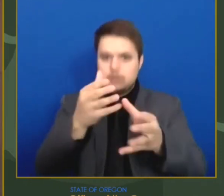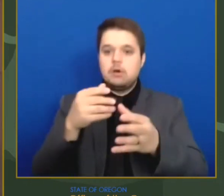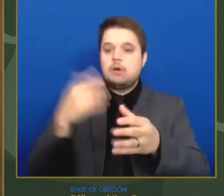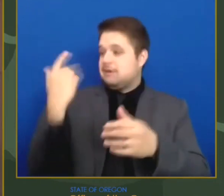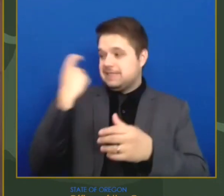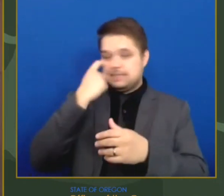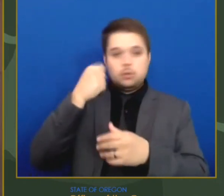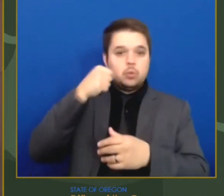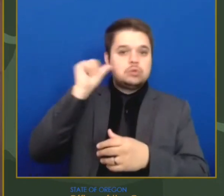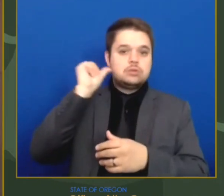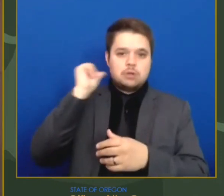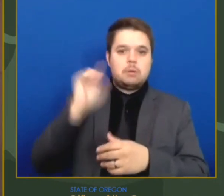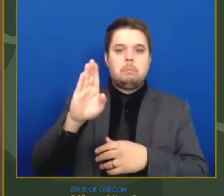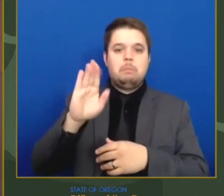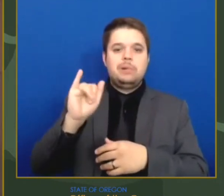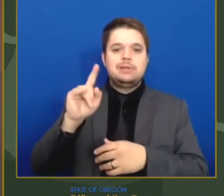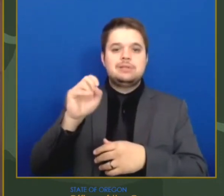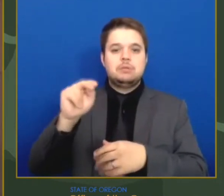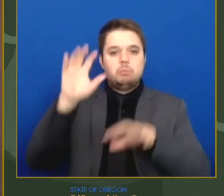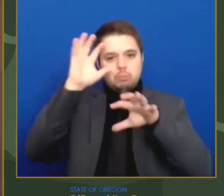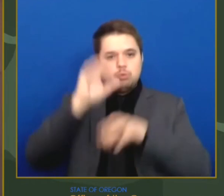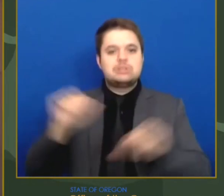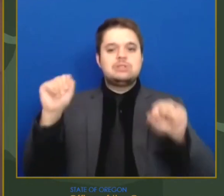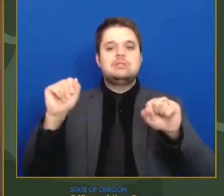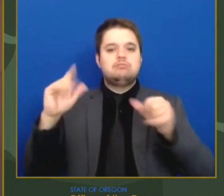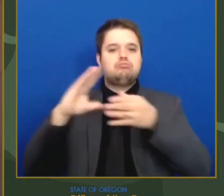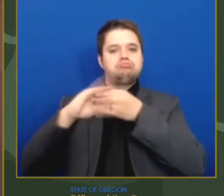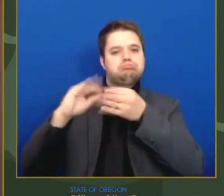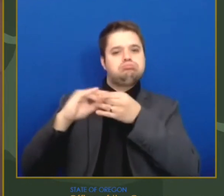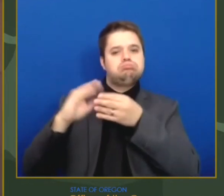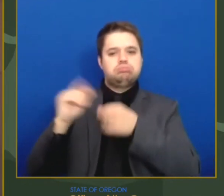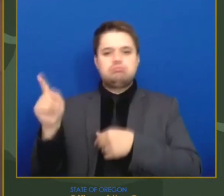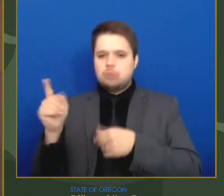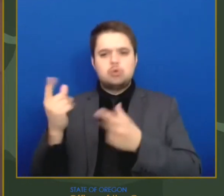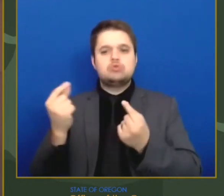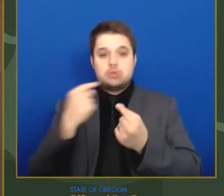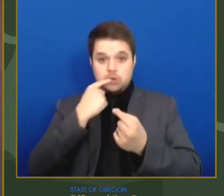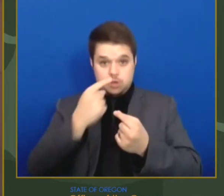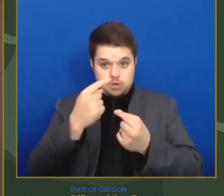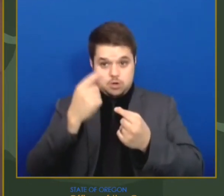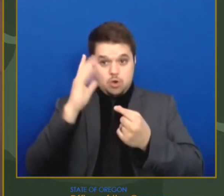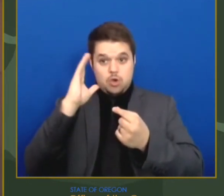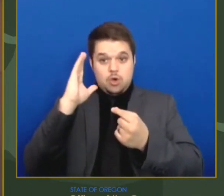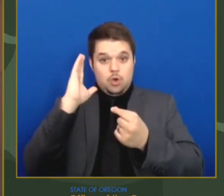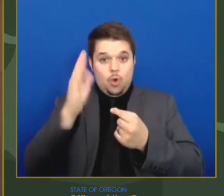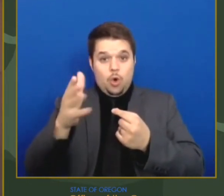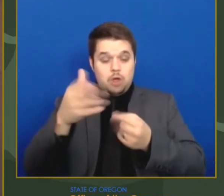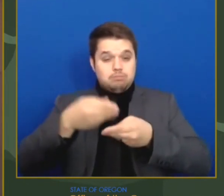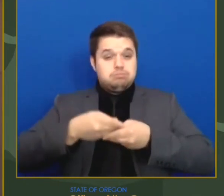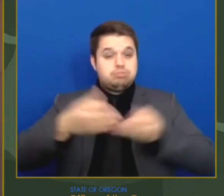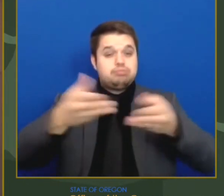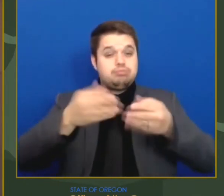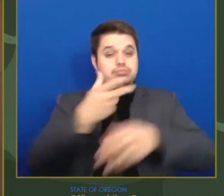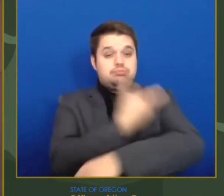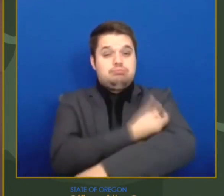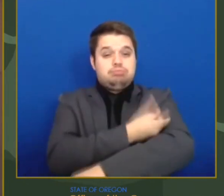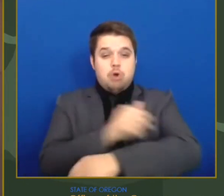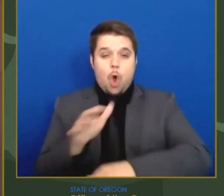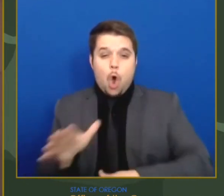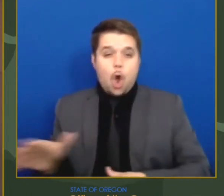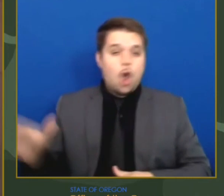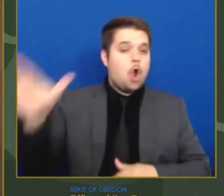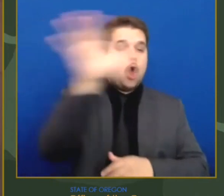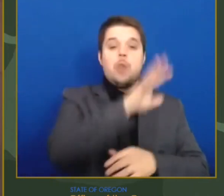starting on May 1st. We are all hopeful we can safely be reunited with our